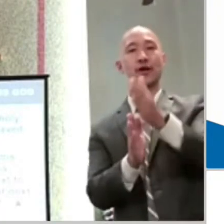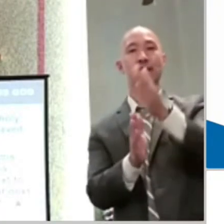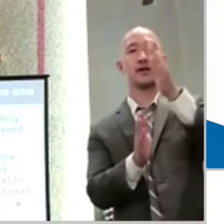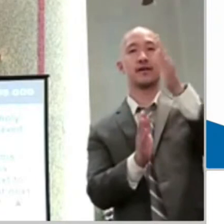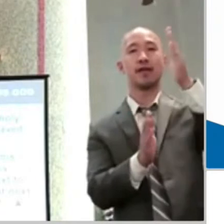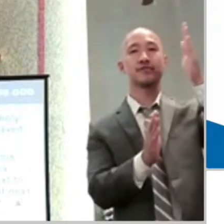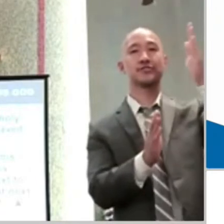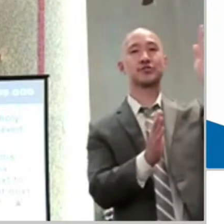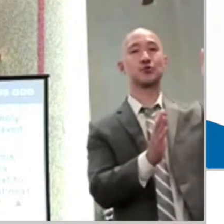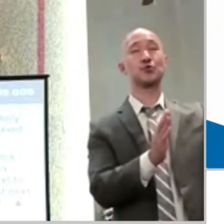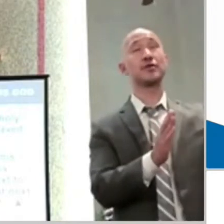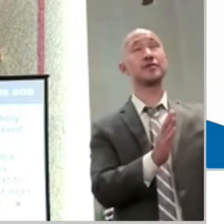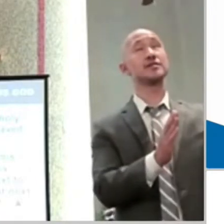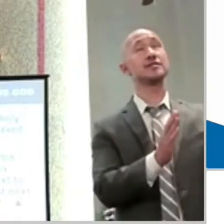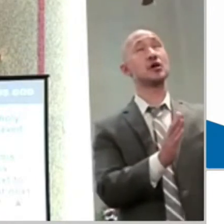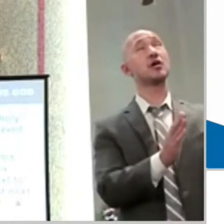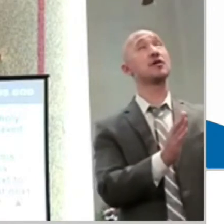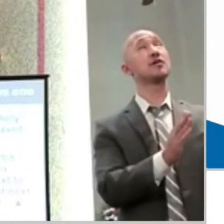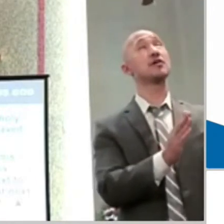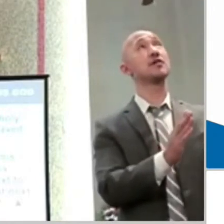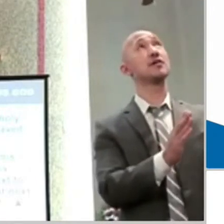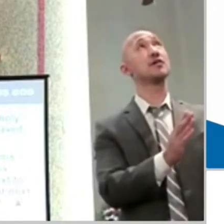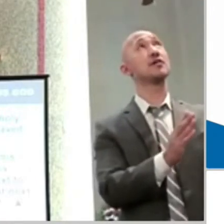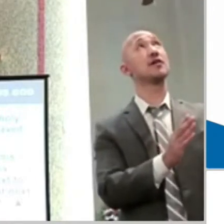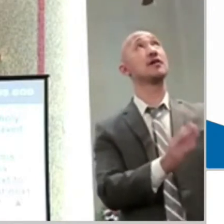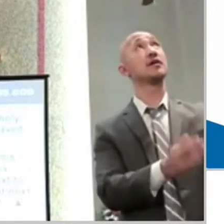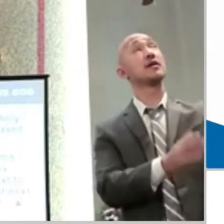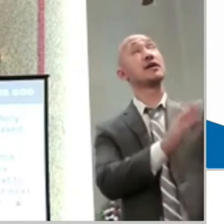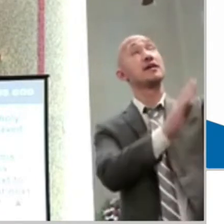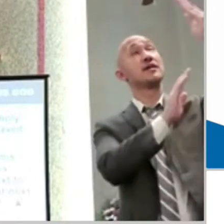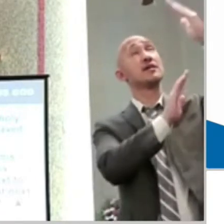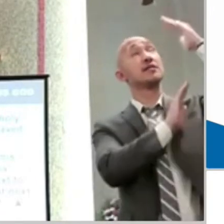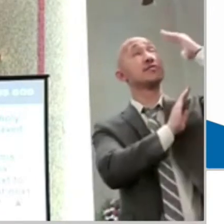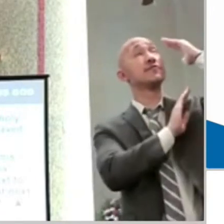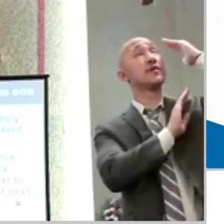Right next to his heart,